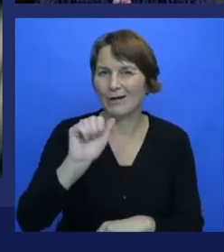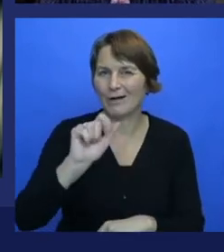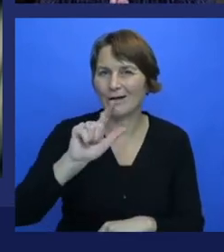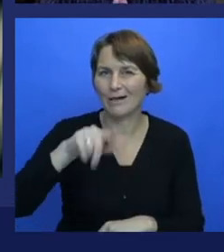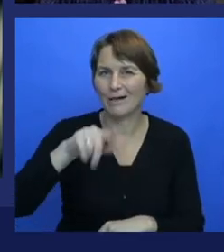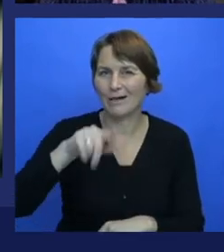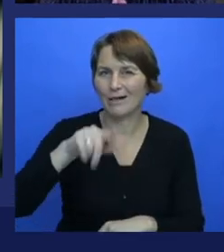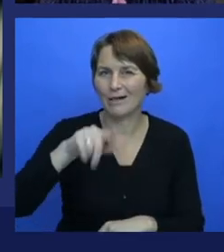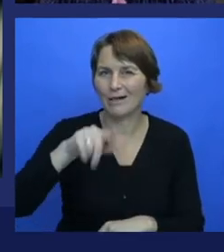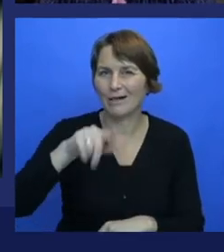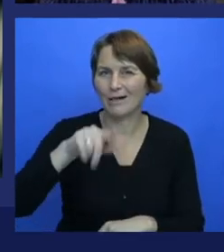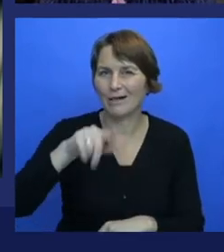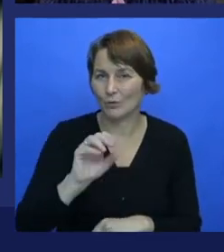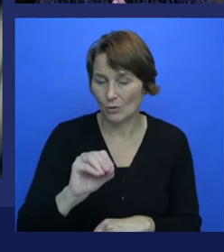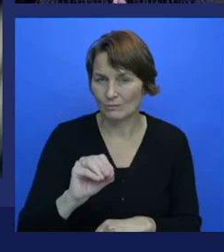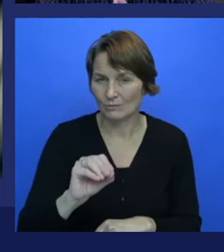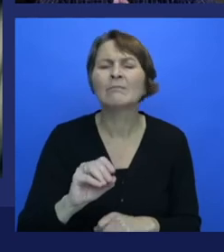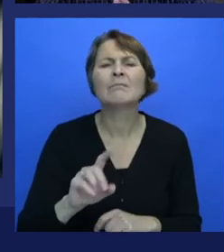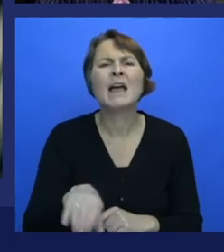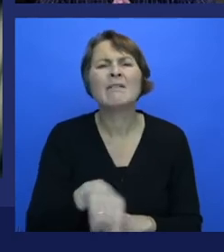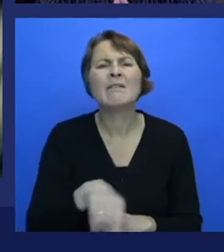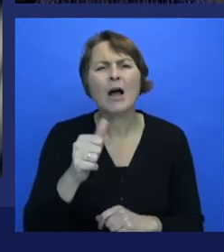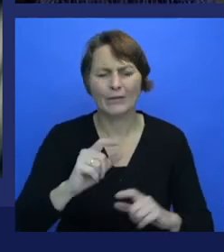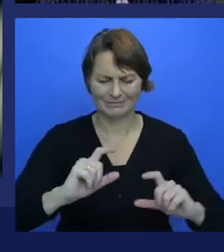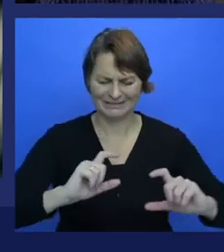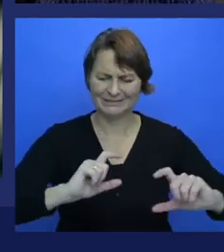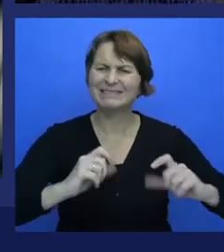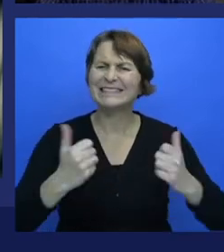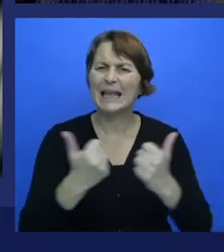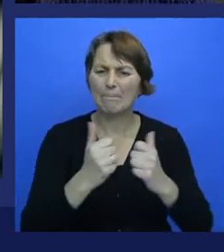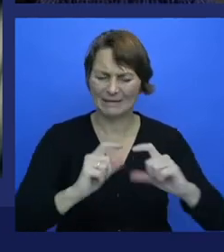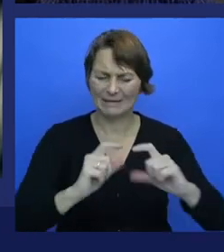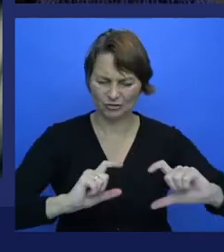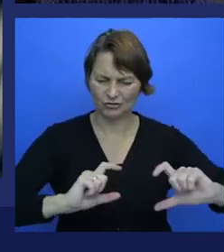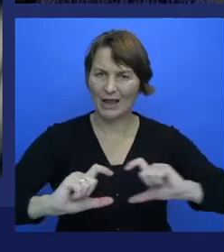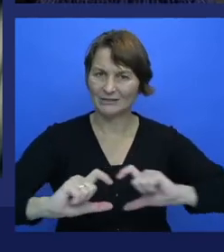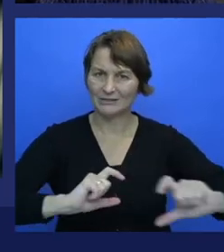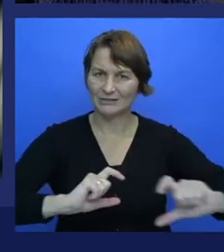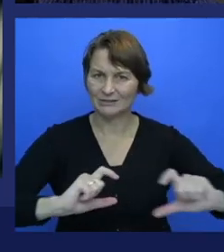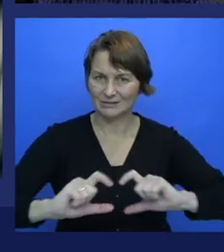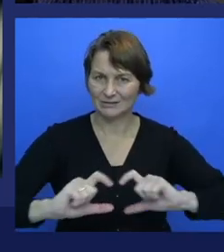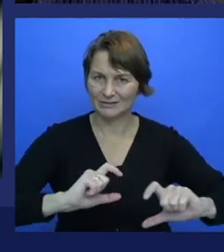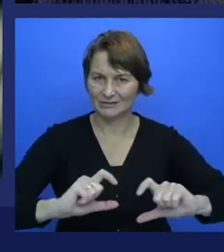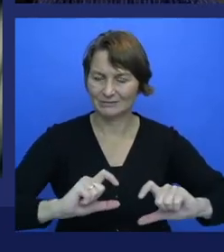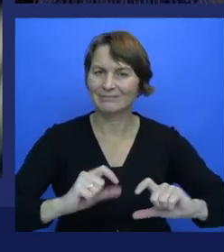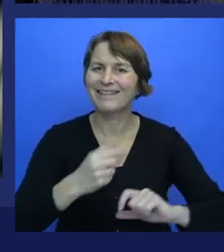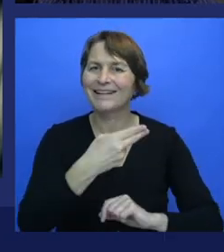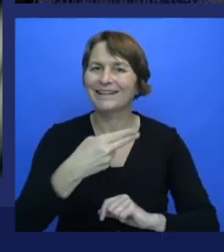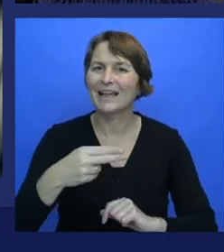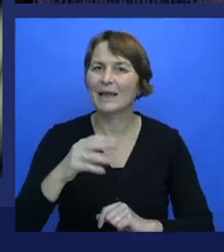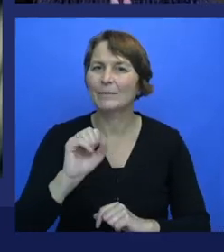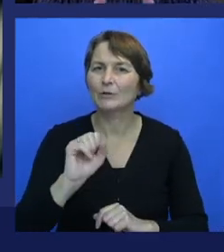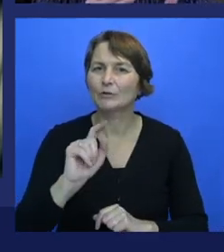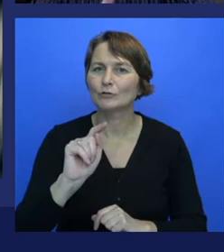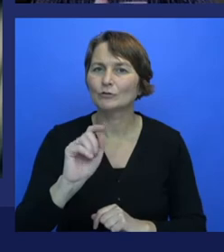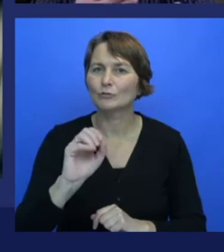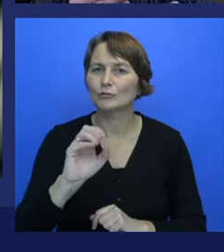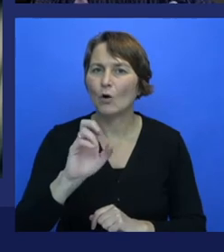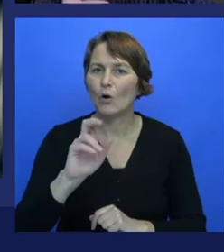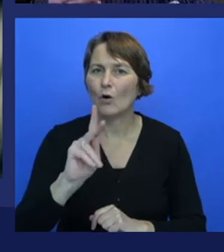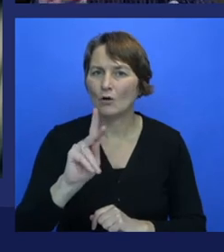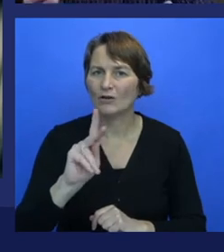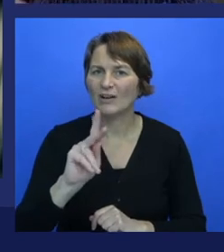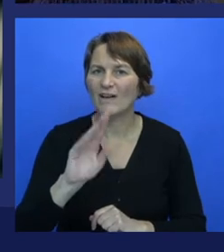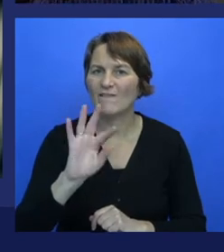a chess program, Stockfish. And not only did they show that it could beat Stockfish in a relatively short amount of time, but that the computing